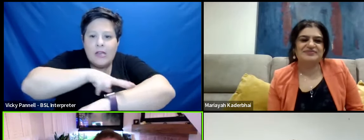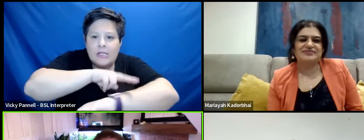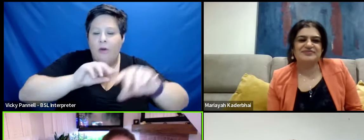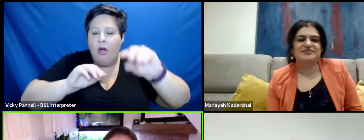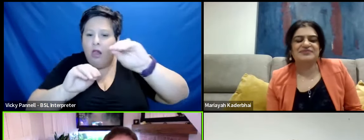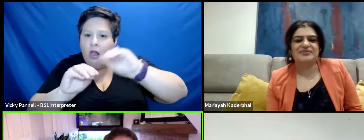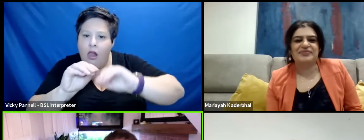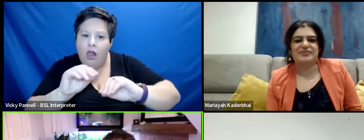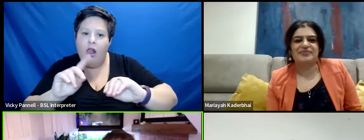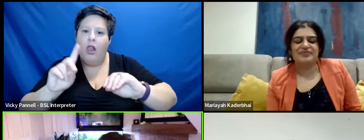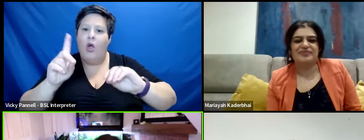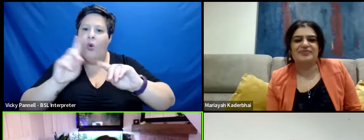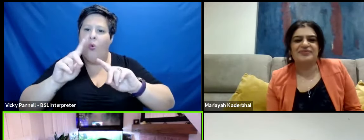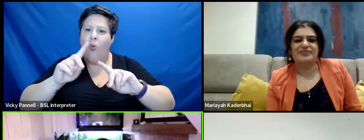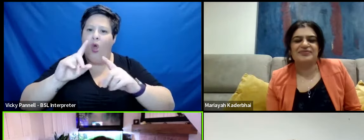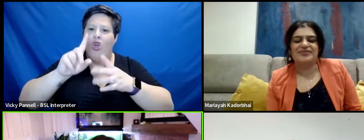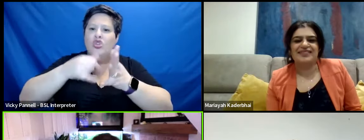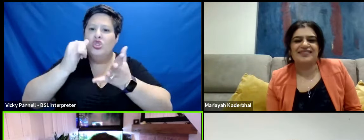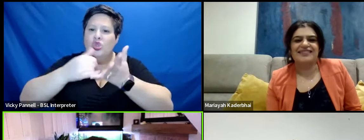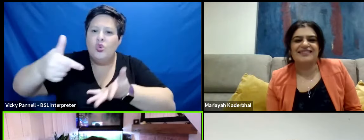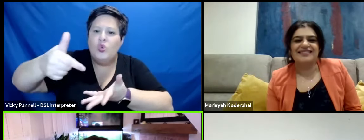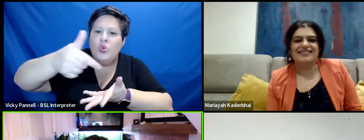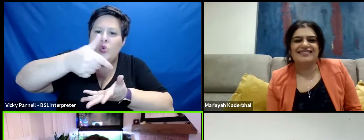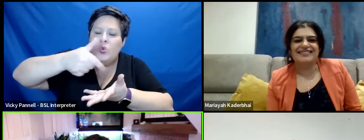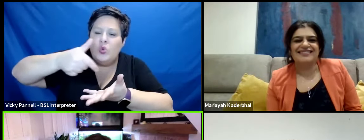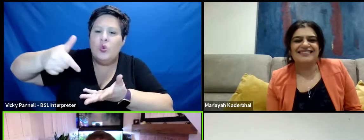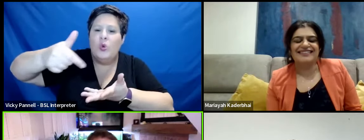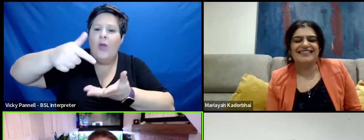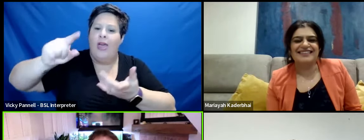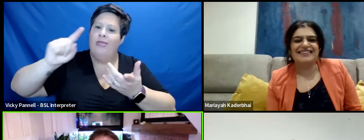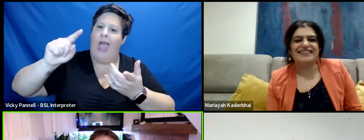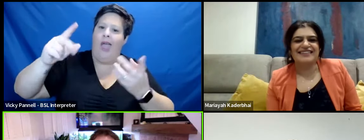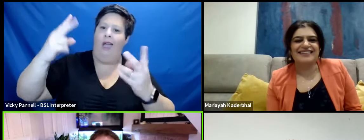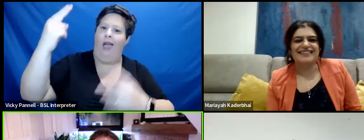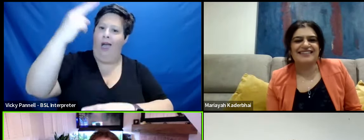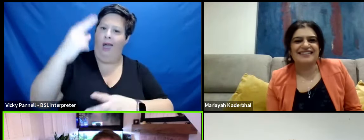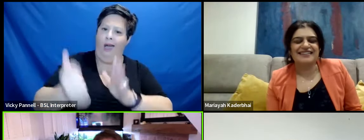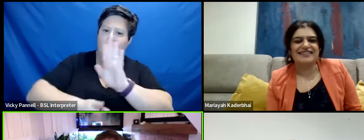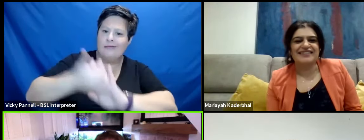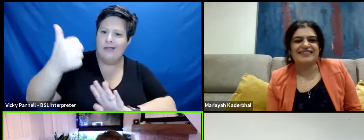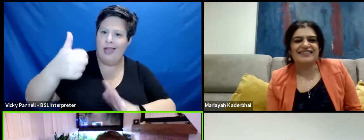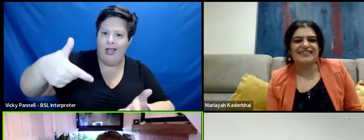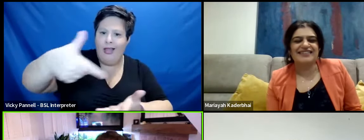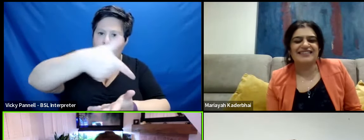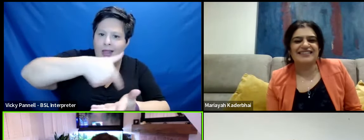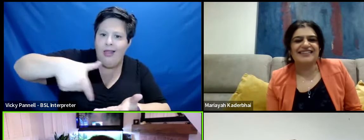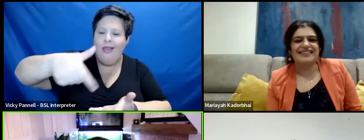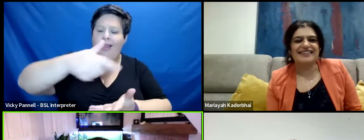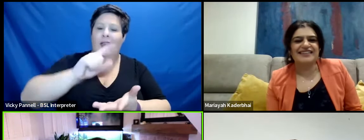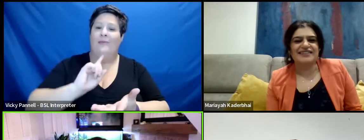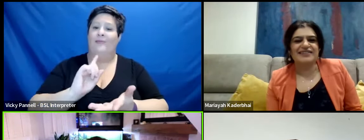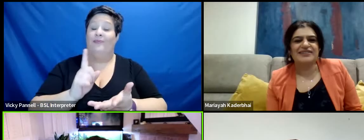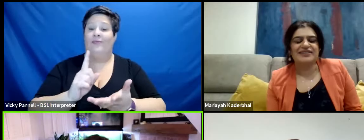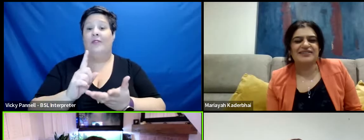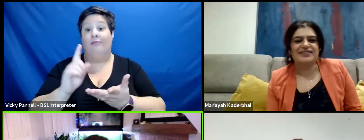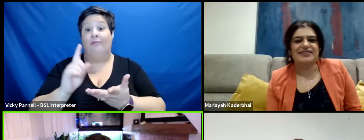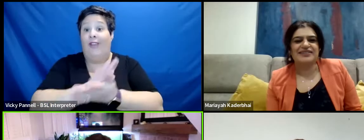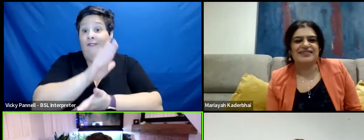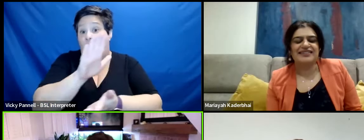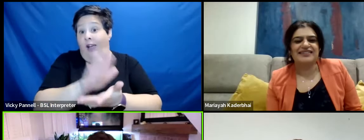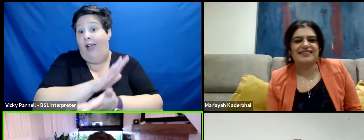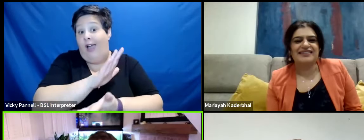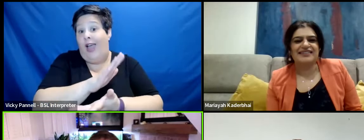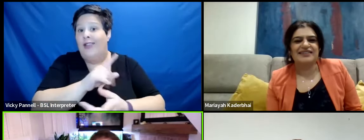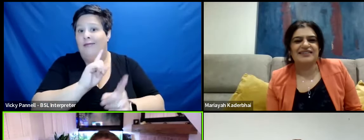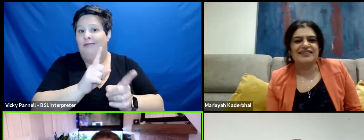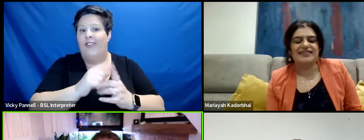what you do with your jus and that kind of flair of artistry. Do you know what I mean? That, that it's, it was, it was great fun doing that